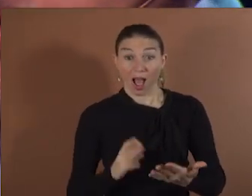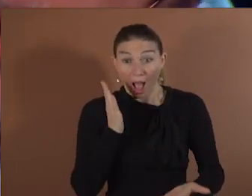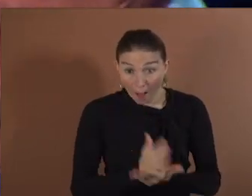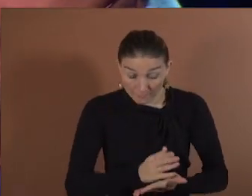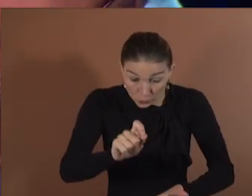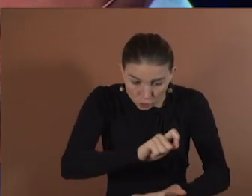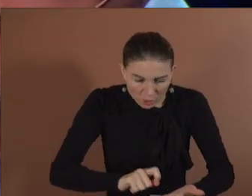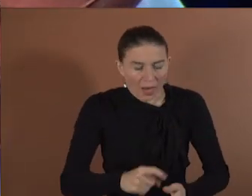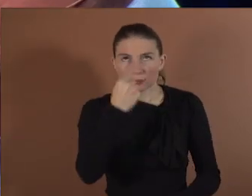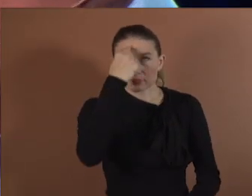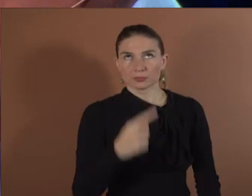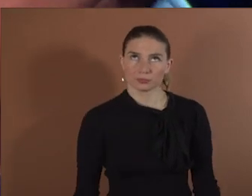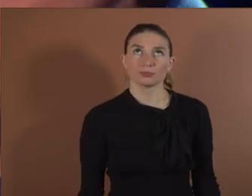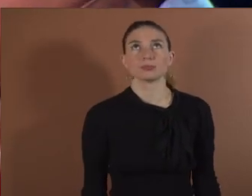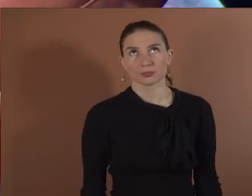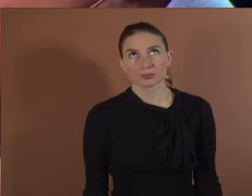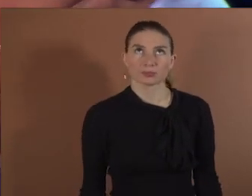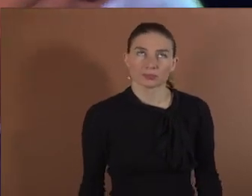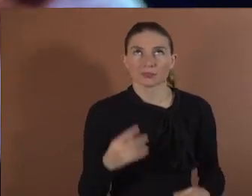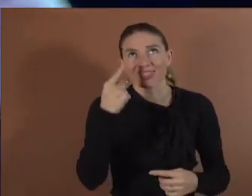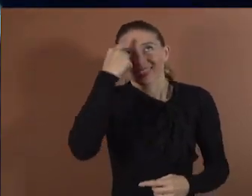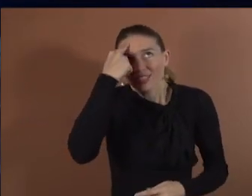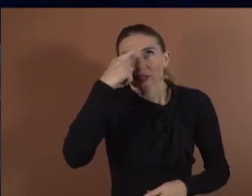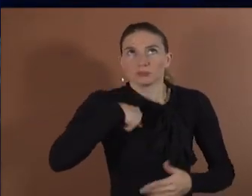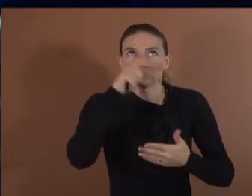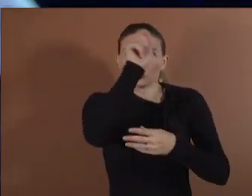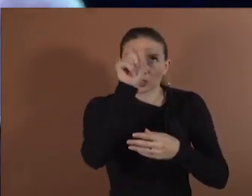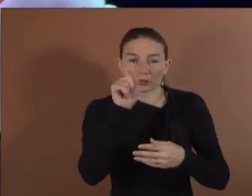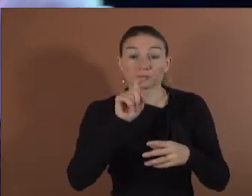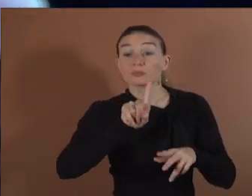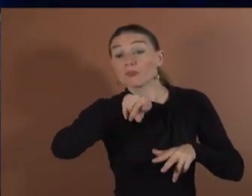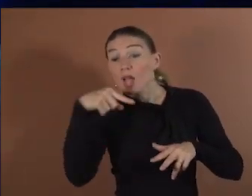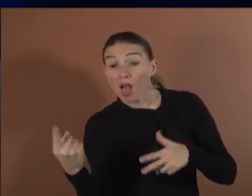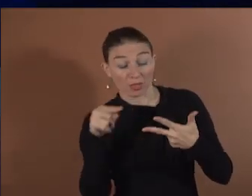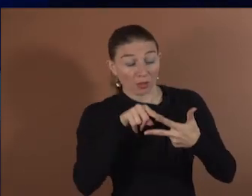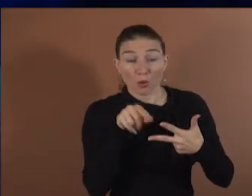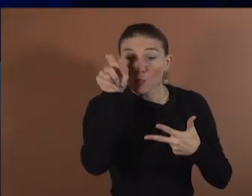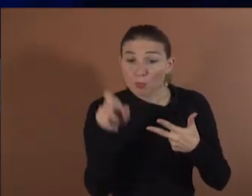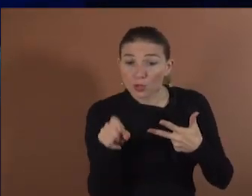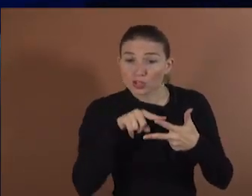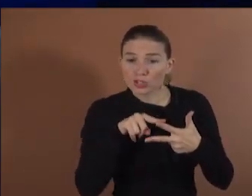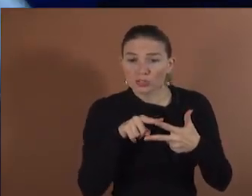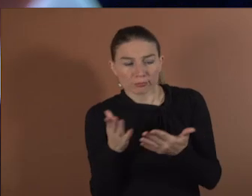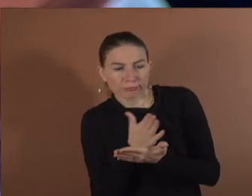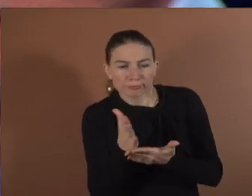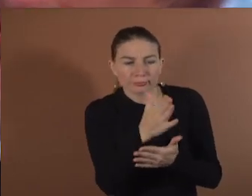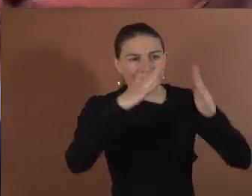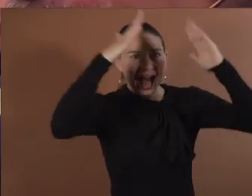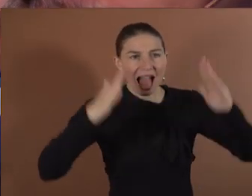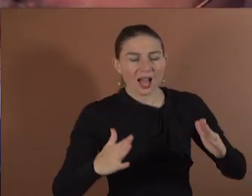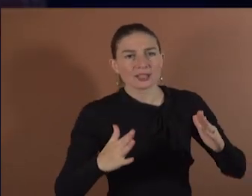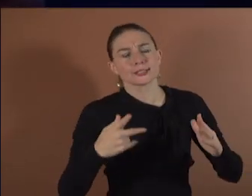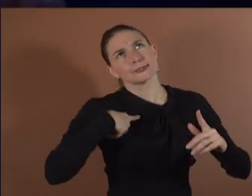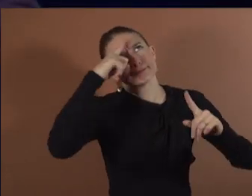Now the same person is navigating through the house, running through the floor, going to the living room, and all this just in the mind.